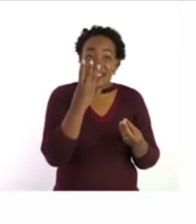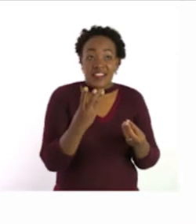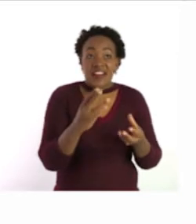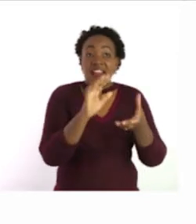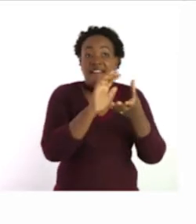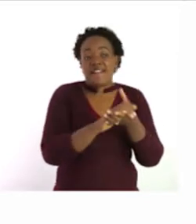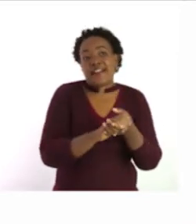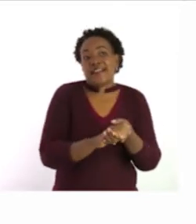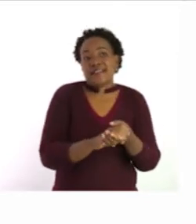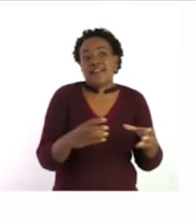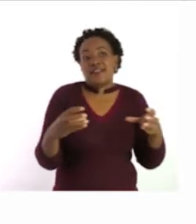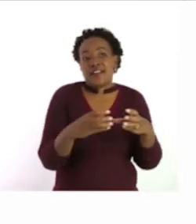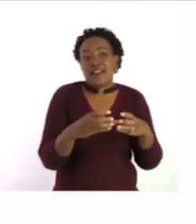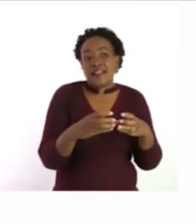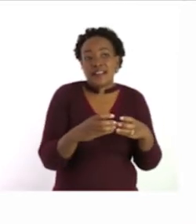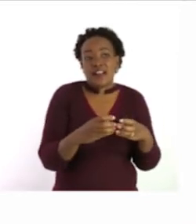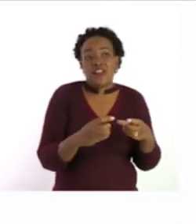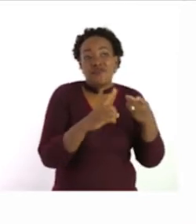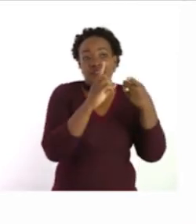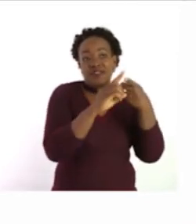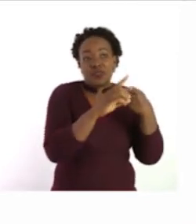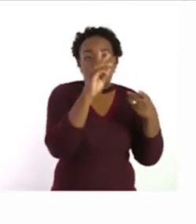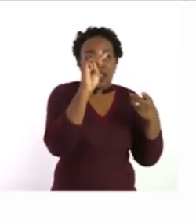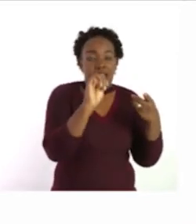We have Marilyn,